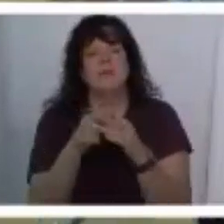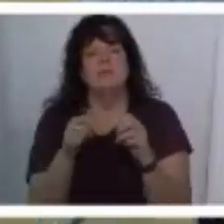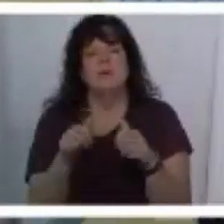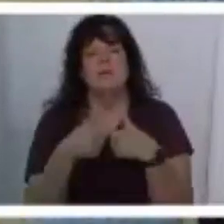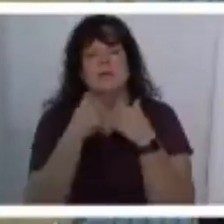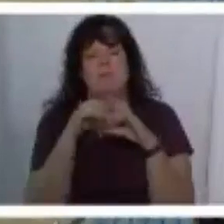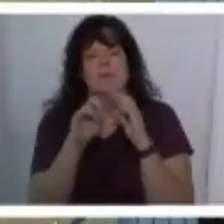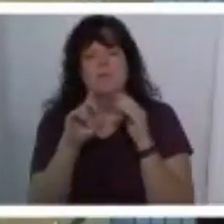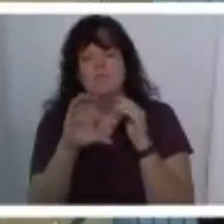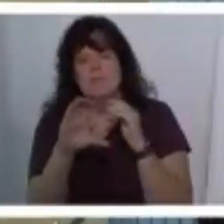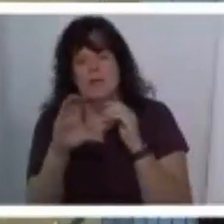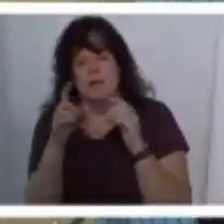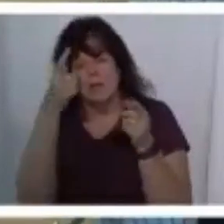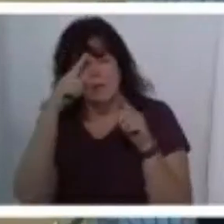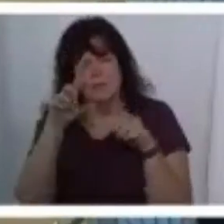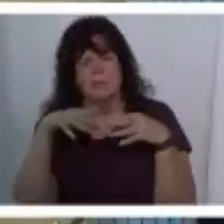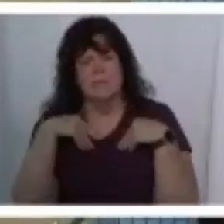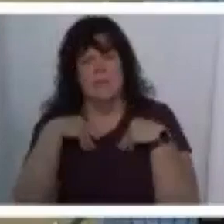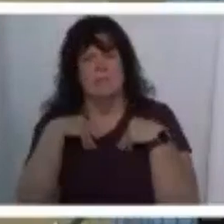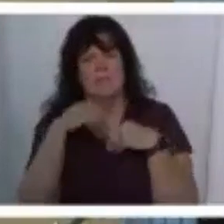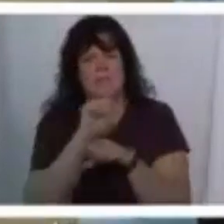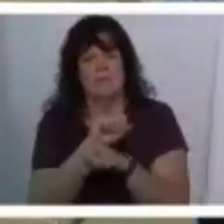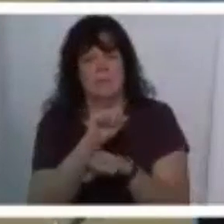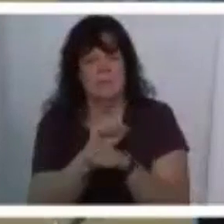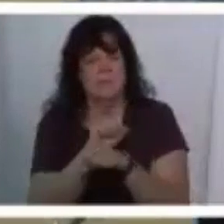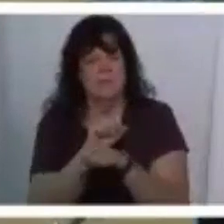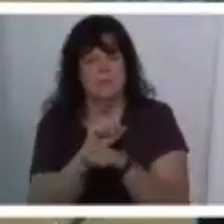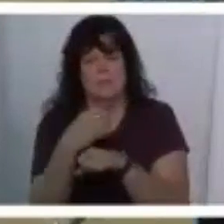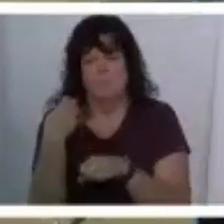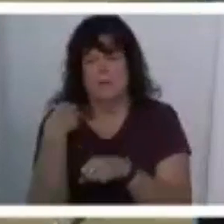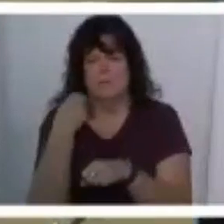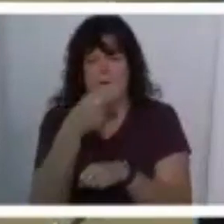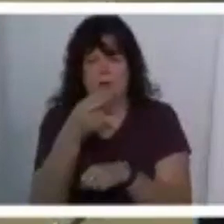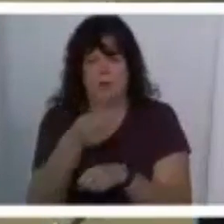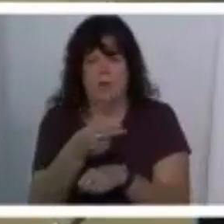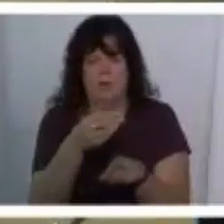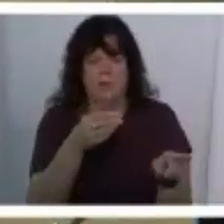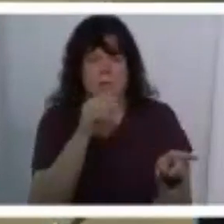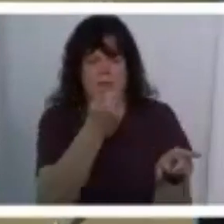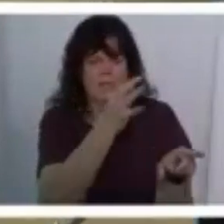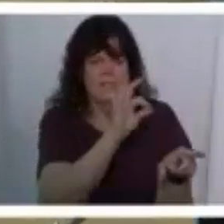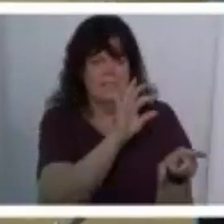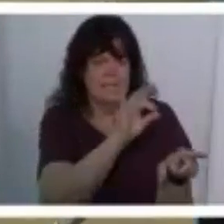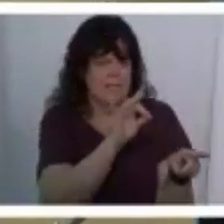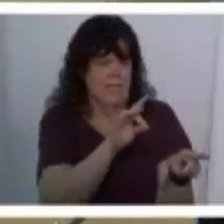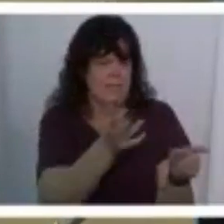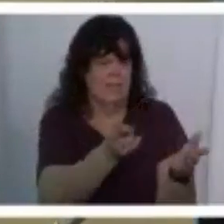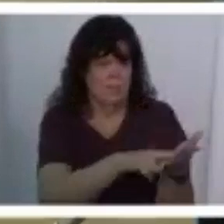take the position of headmaster at heritage hall in 1988 um enrollment